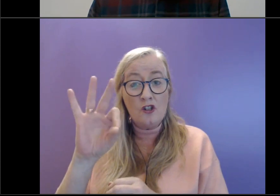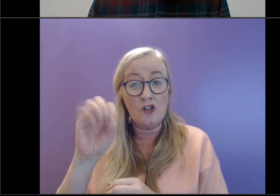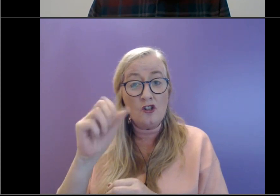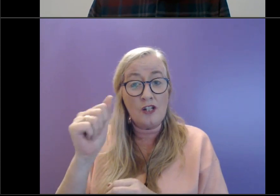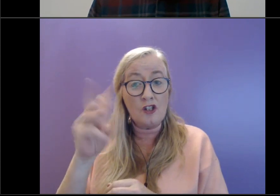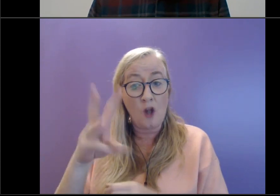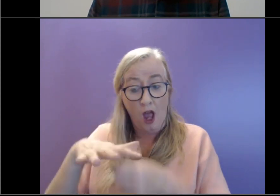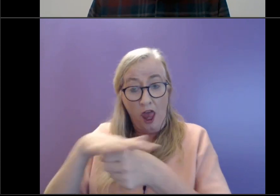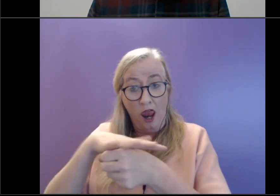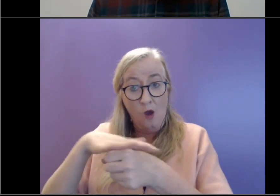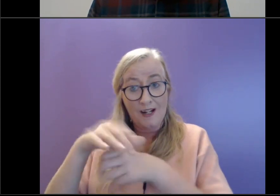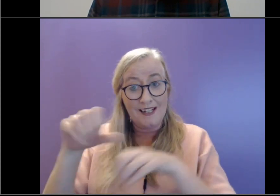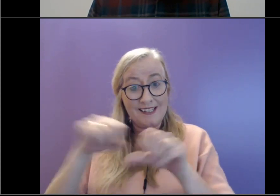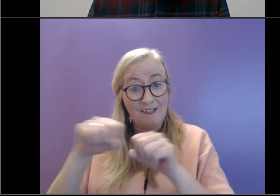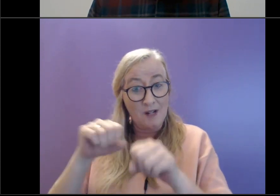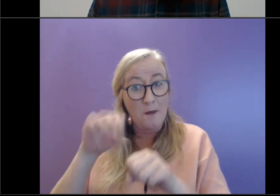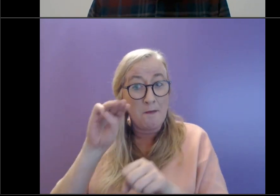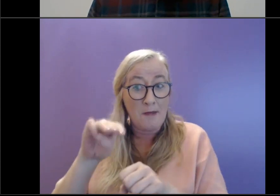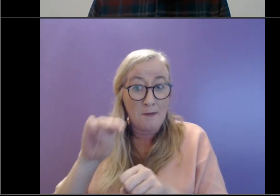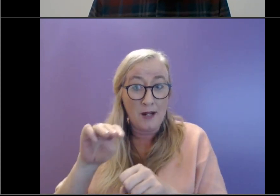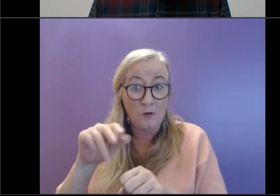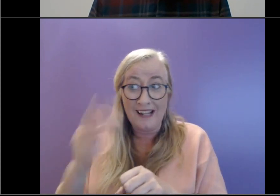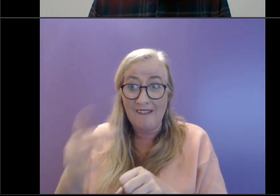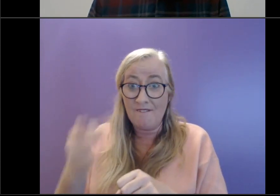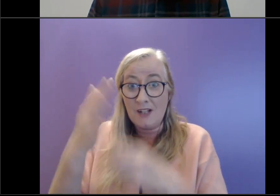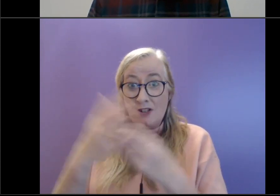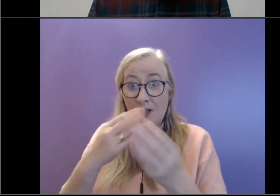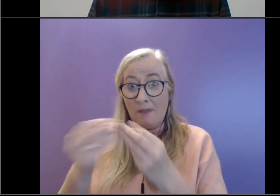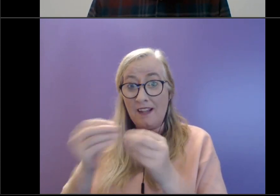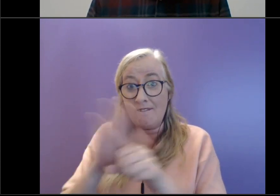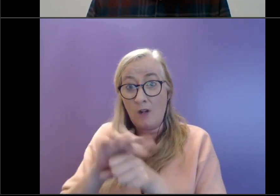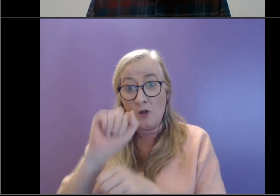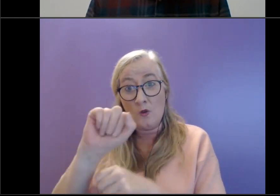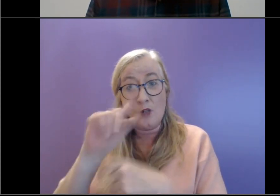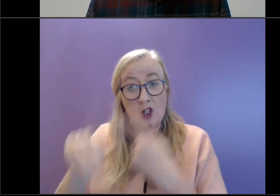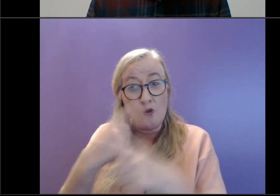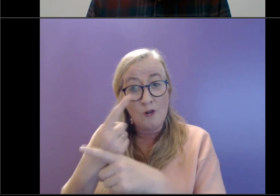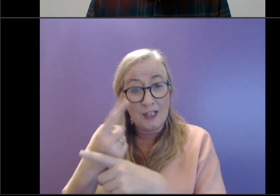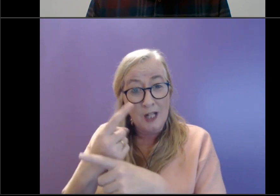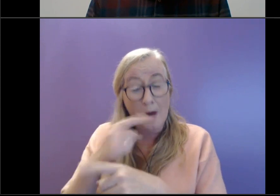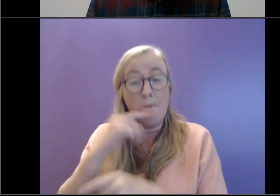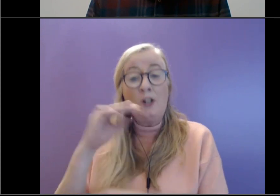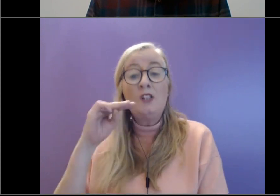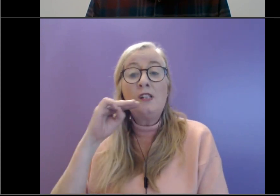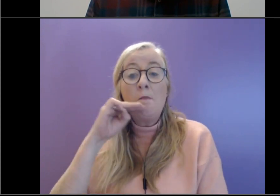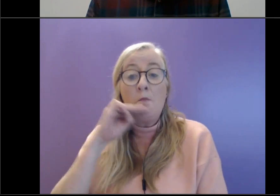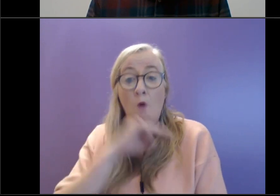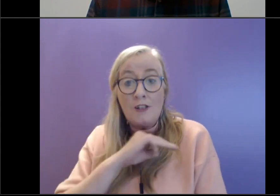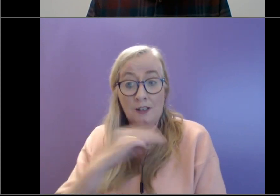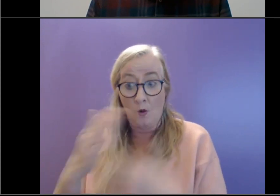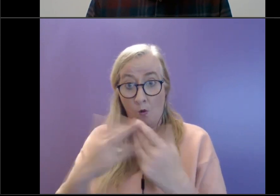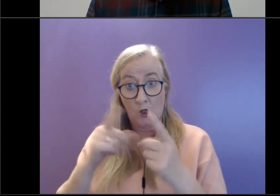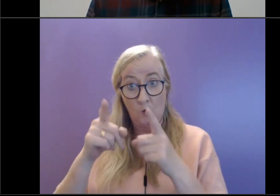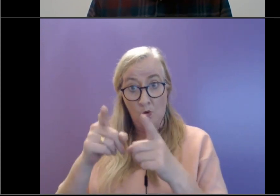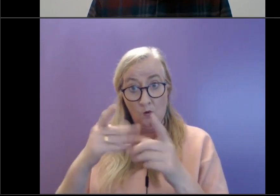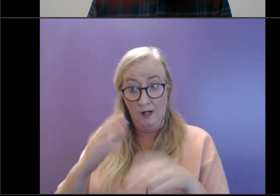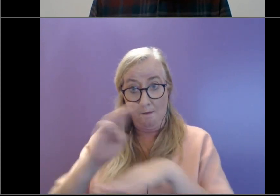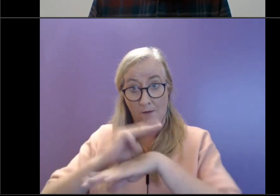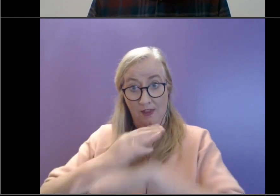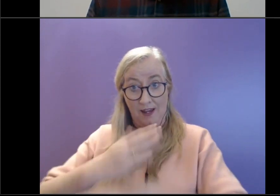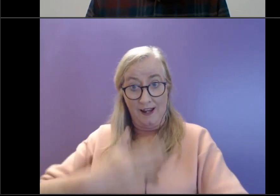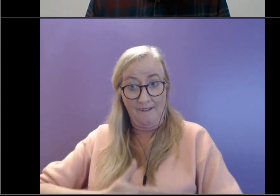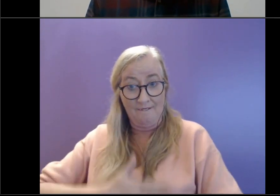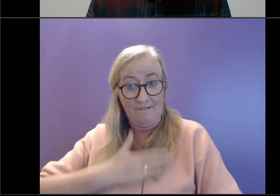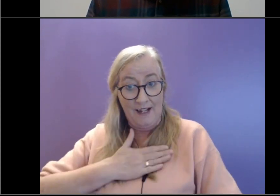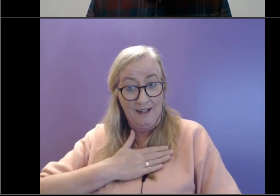support that might be really useful for your daughter. But in terms of the feelings of guilt that you're experiencing, suppose it's my perspective